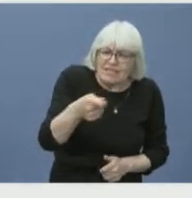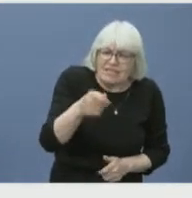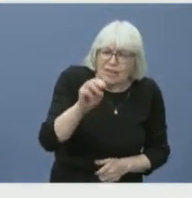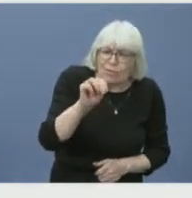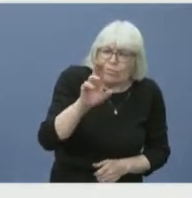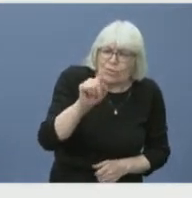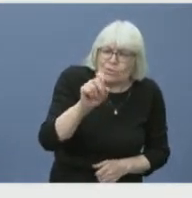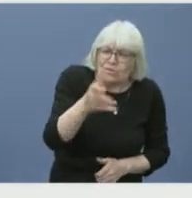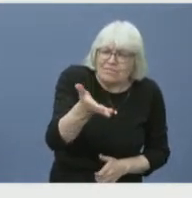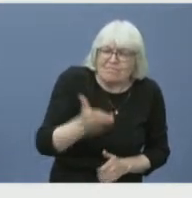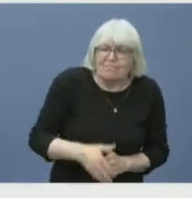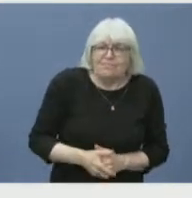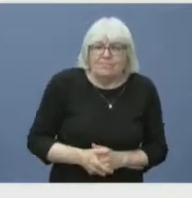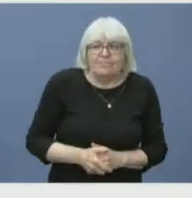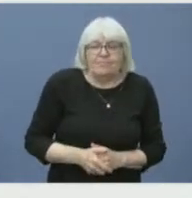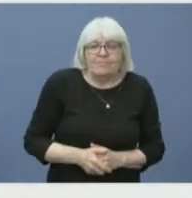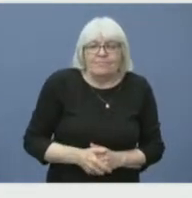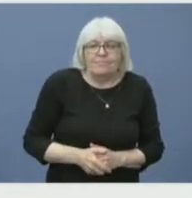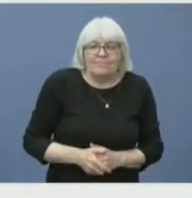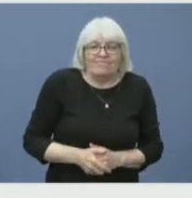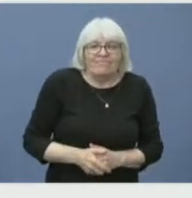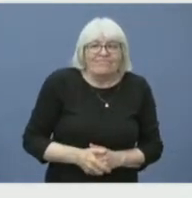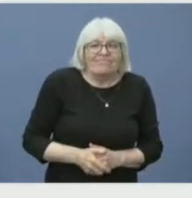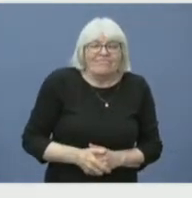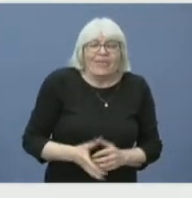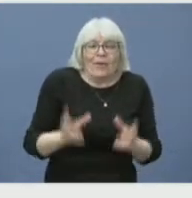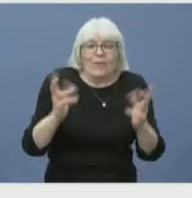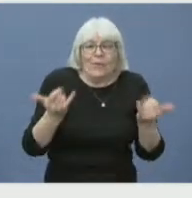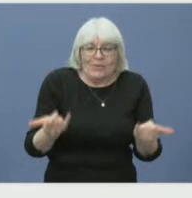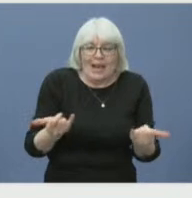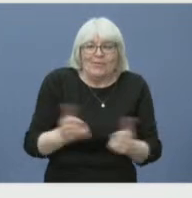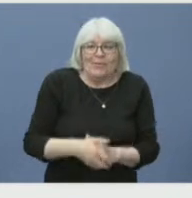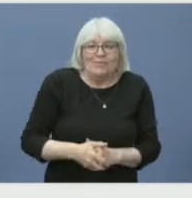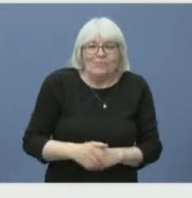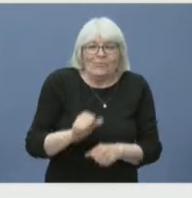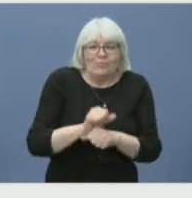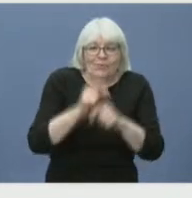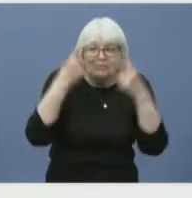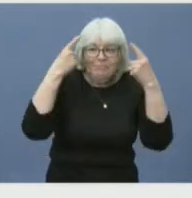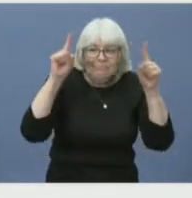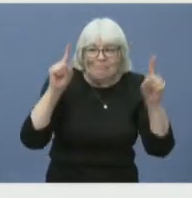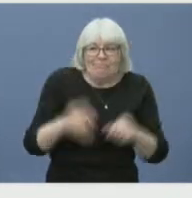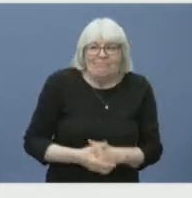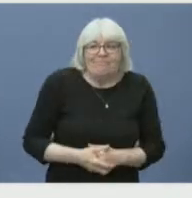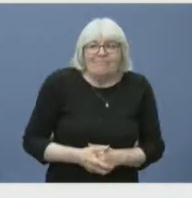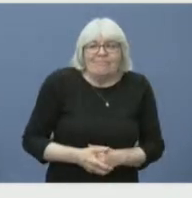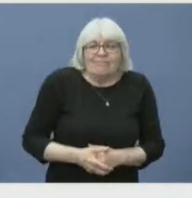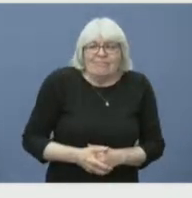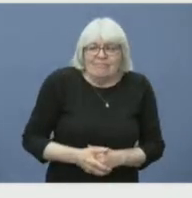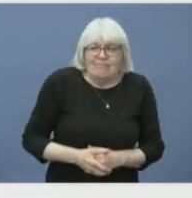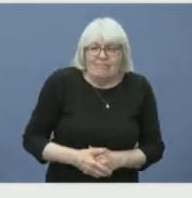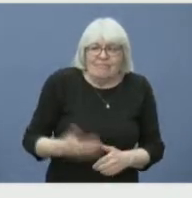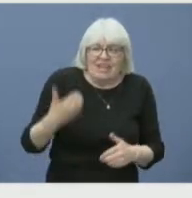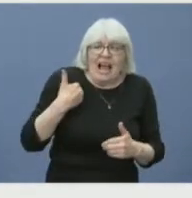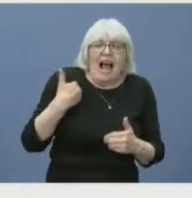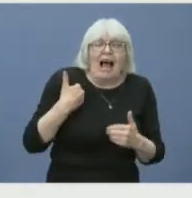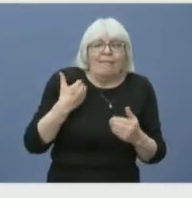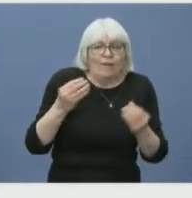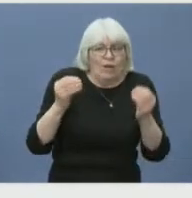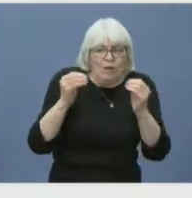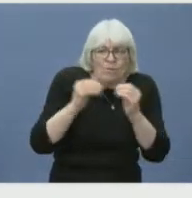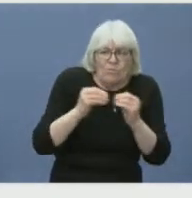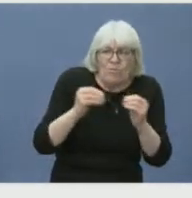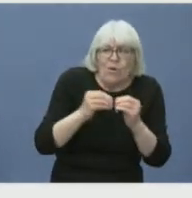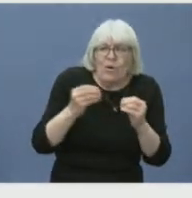Thanks. So yeah, so we're sitting through some more precise aerial measurements and tight line